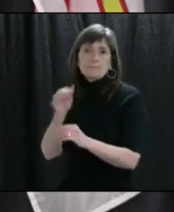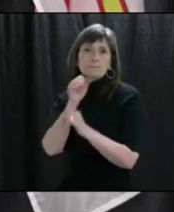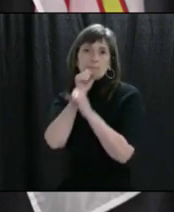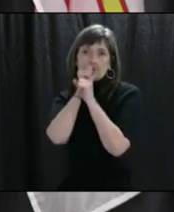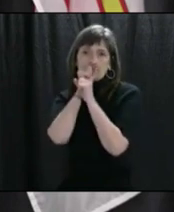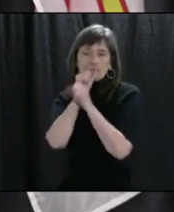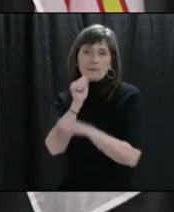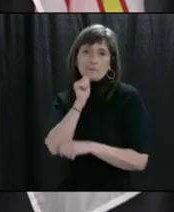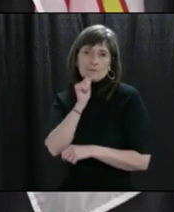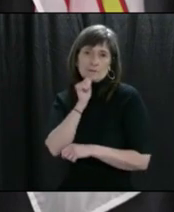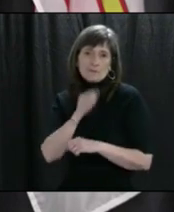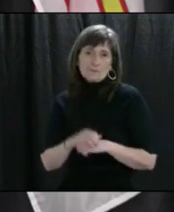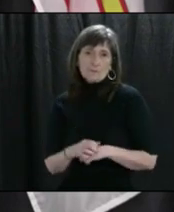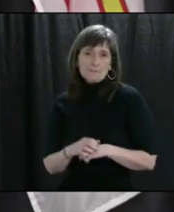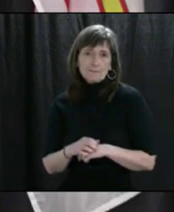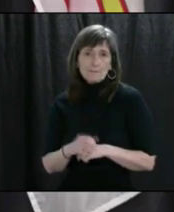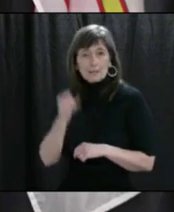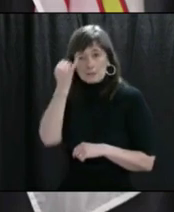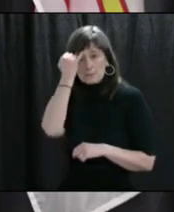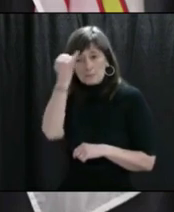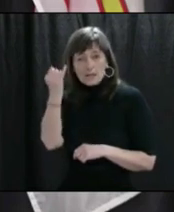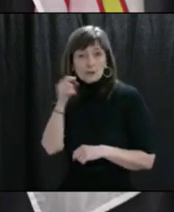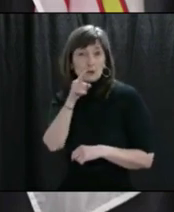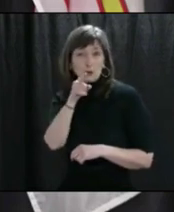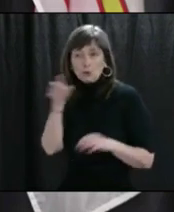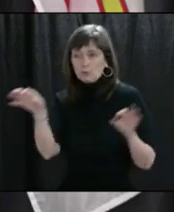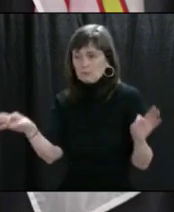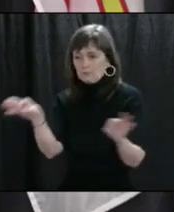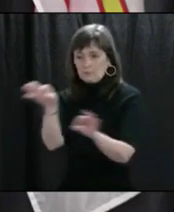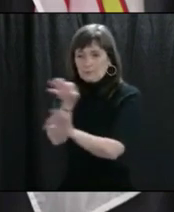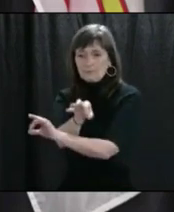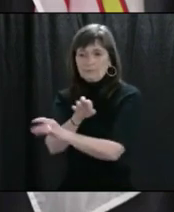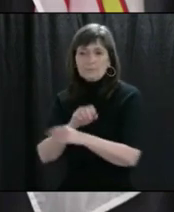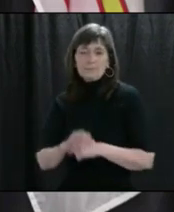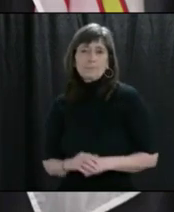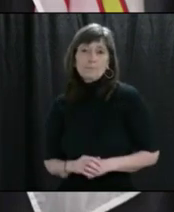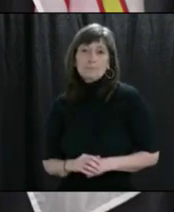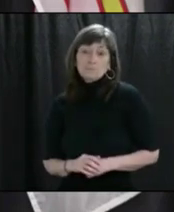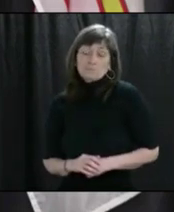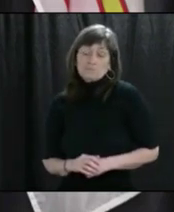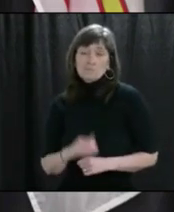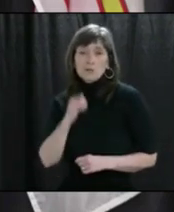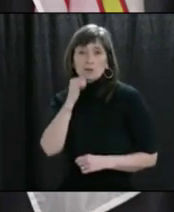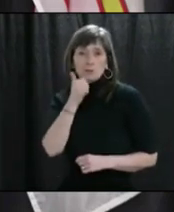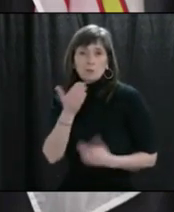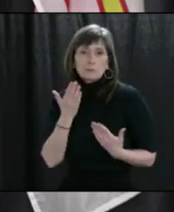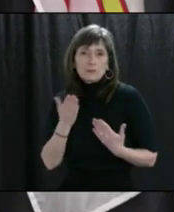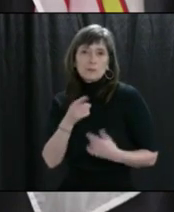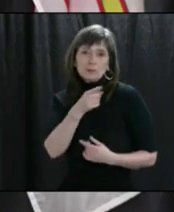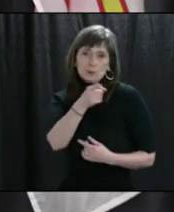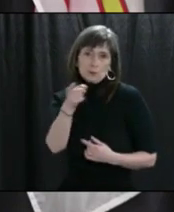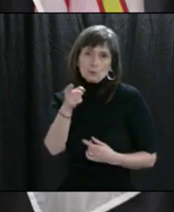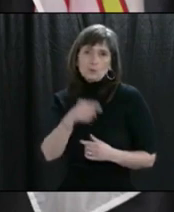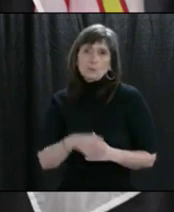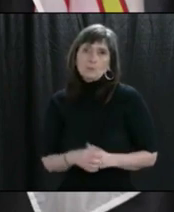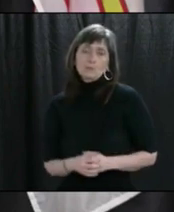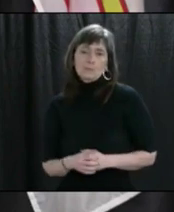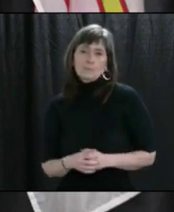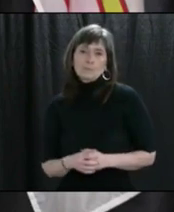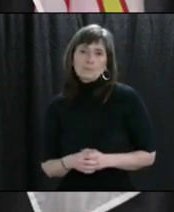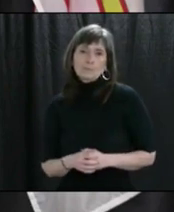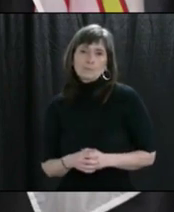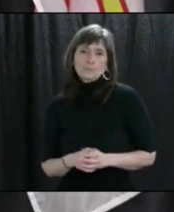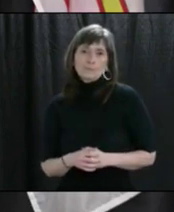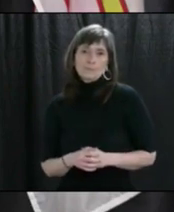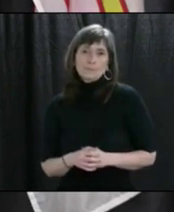yourself in their shoes. This could easily be you in this situation tomorrow. Newfoundland and Labrador,